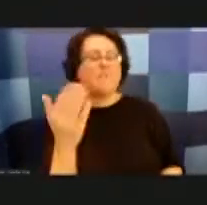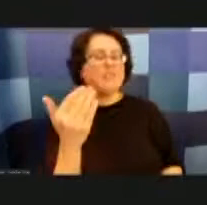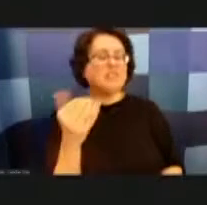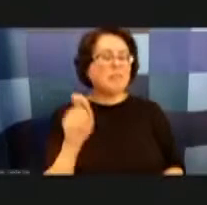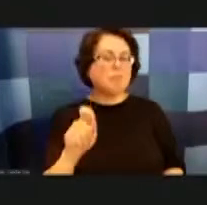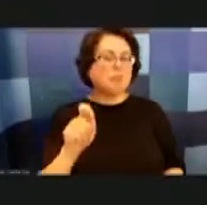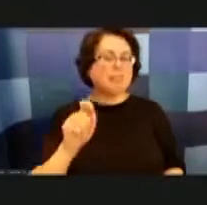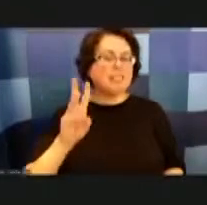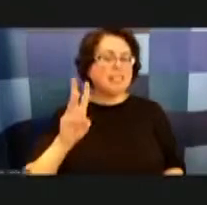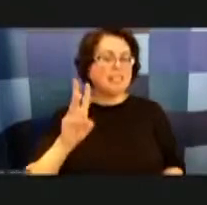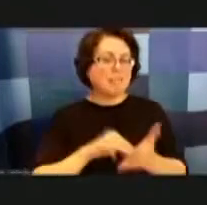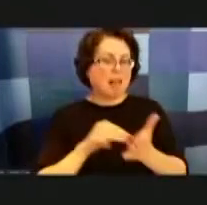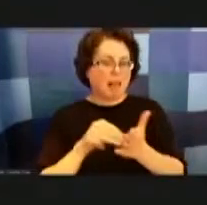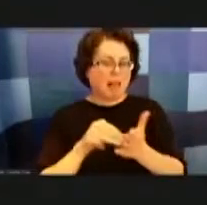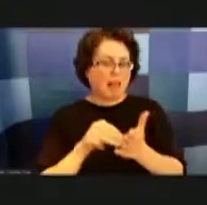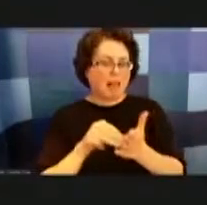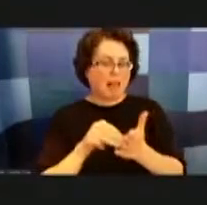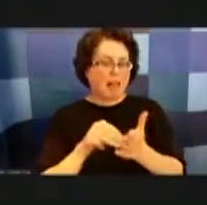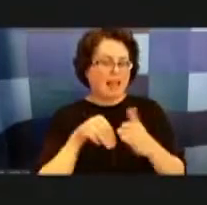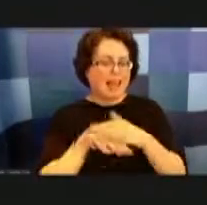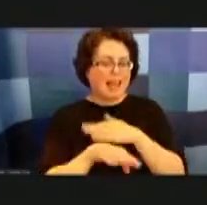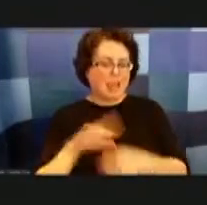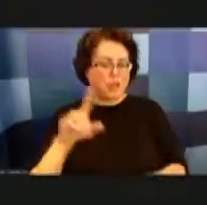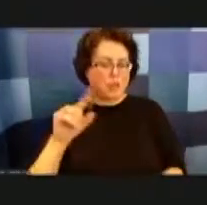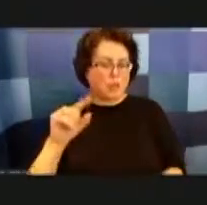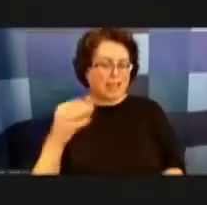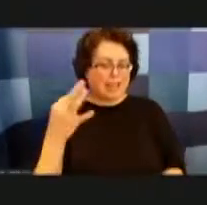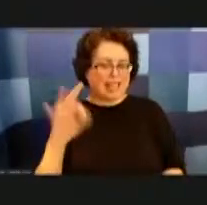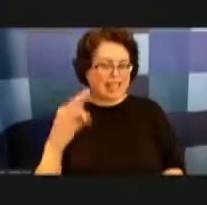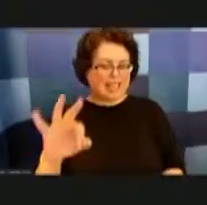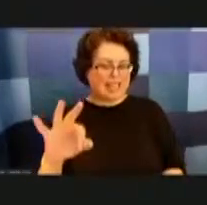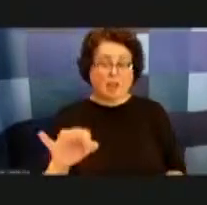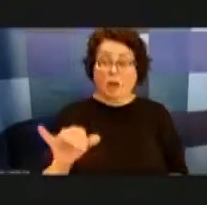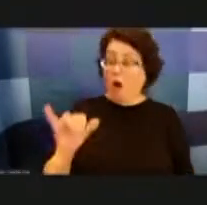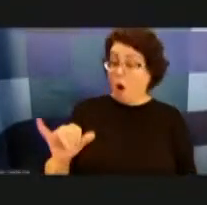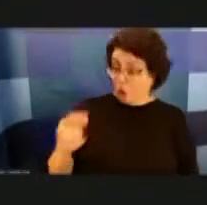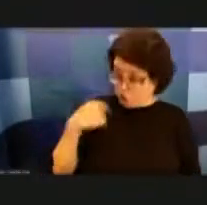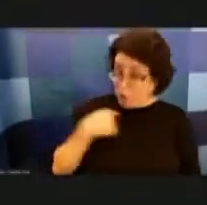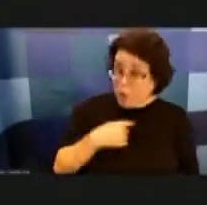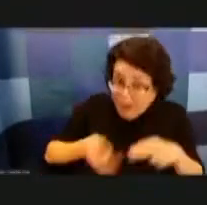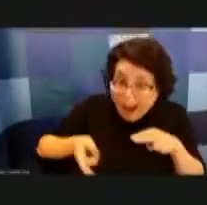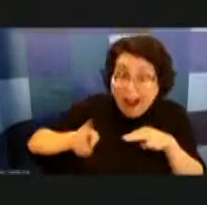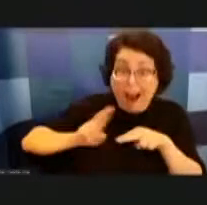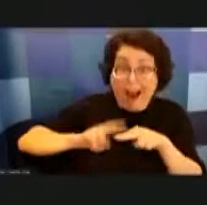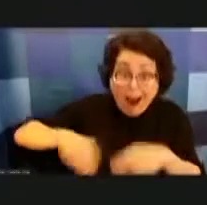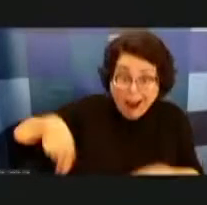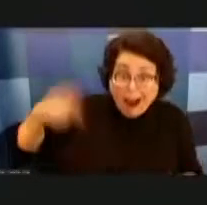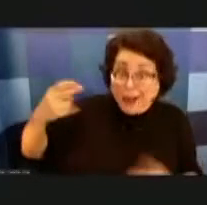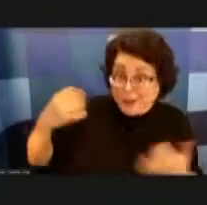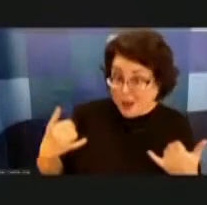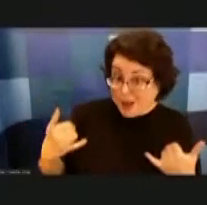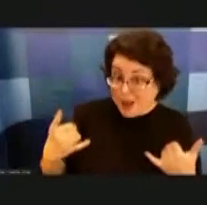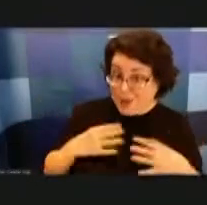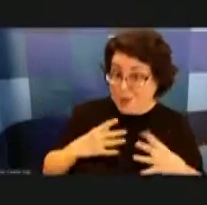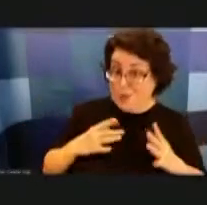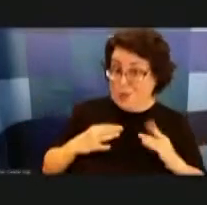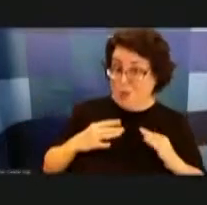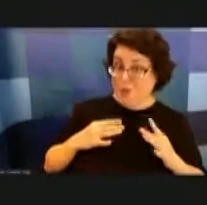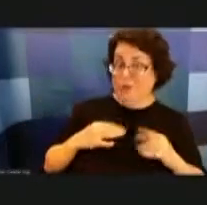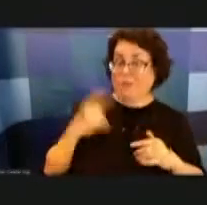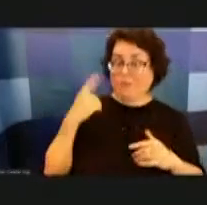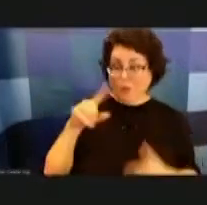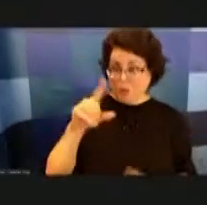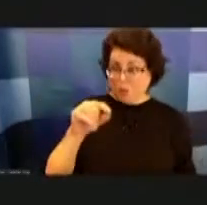in 2019 so we're even higher for 2022 now